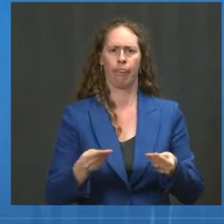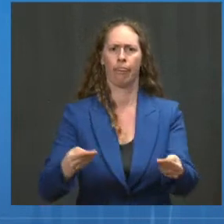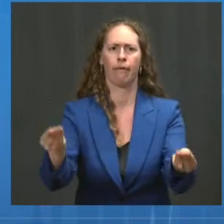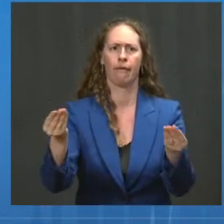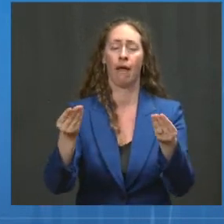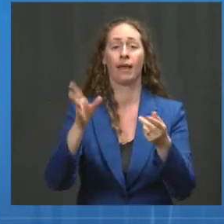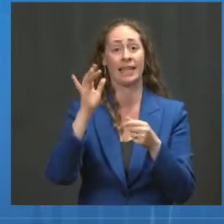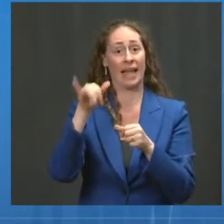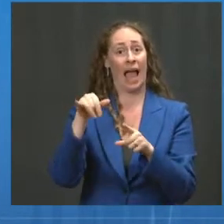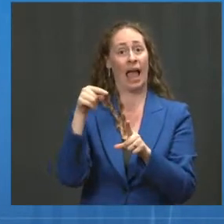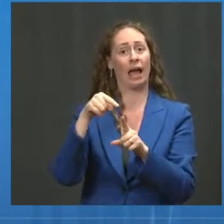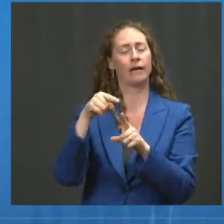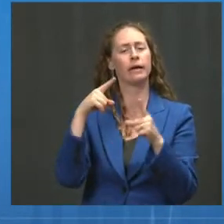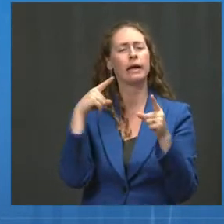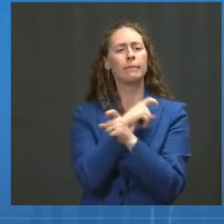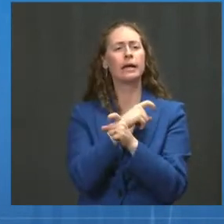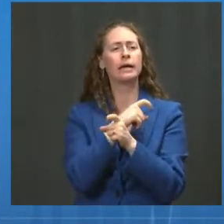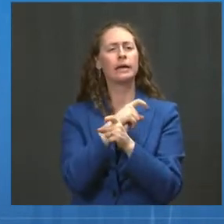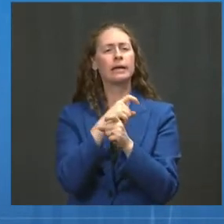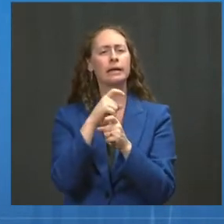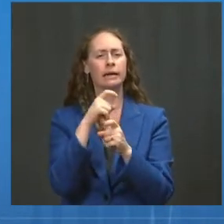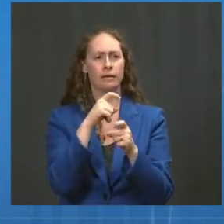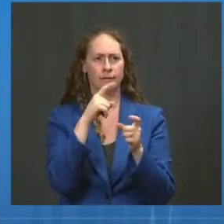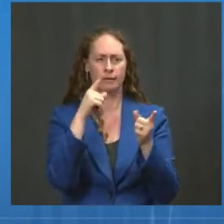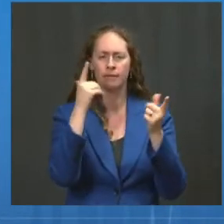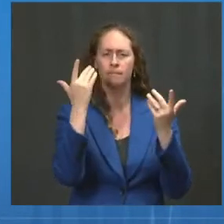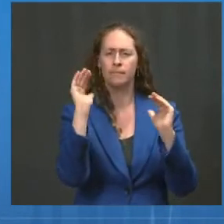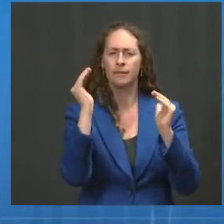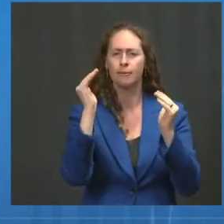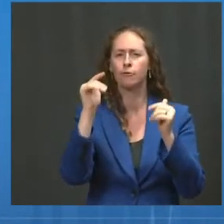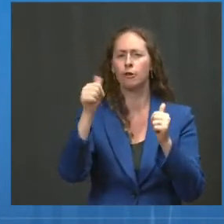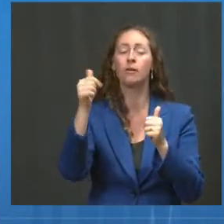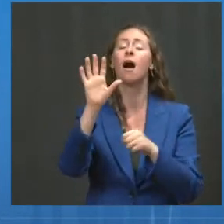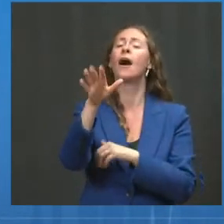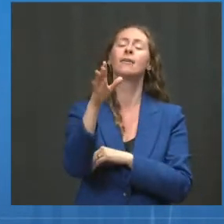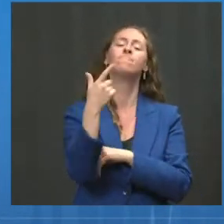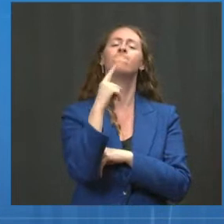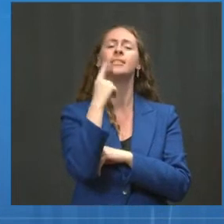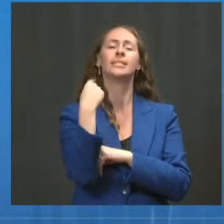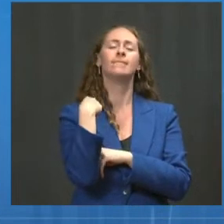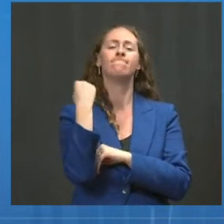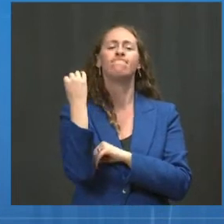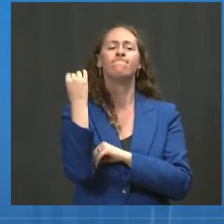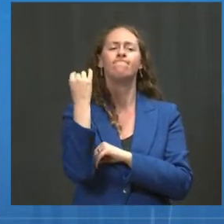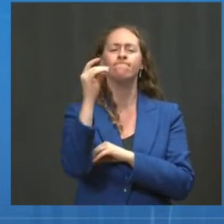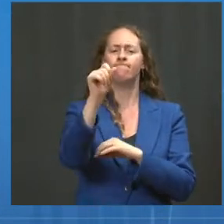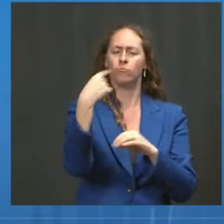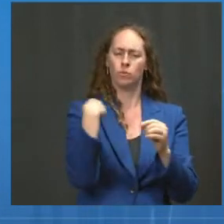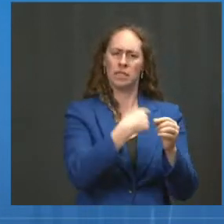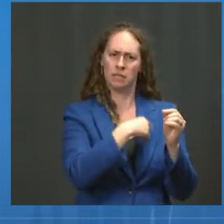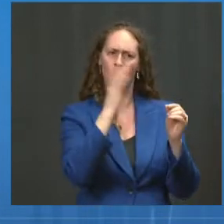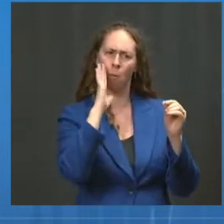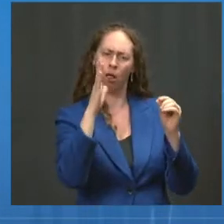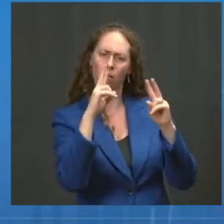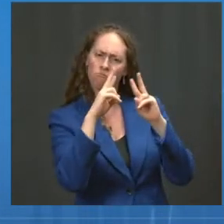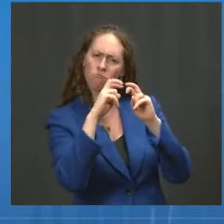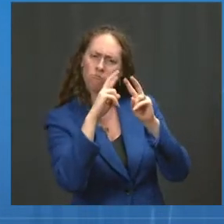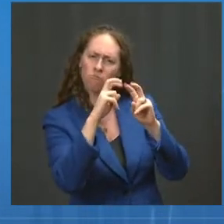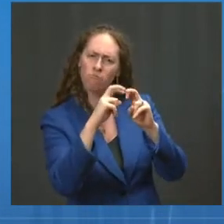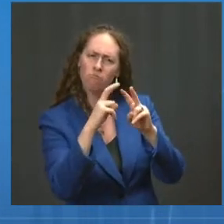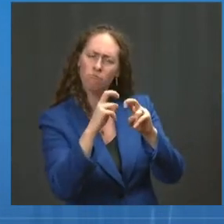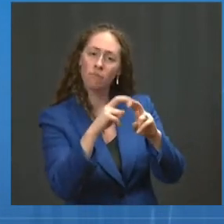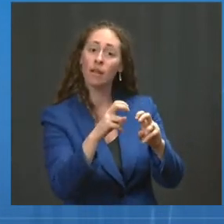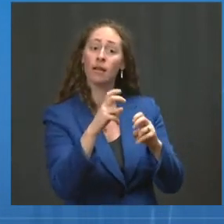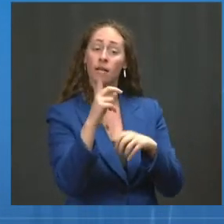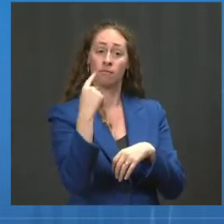hospitalization. It is entirely conceivable, and we will be looking at that, that when you boost and have